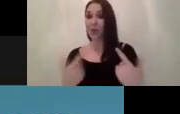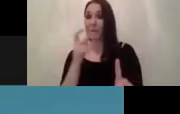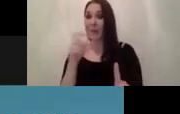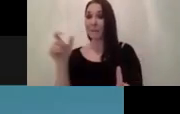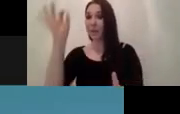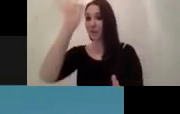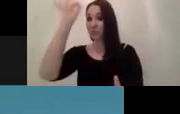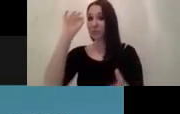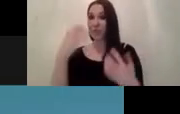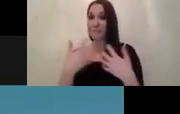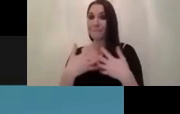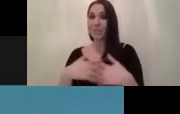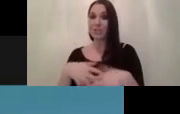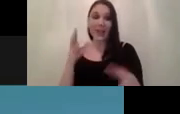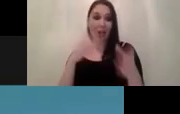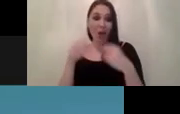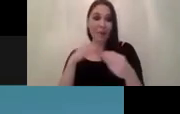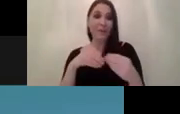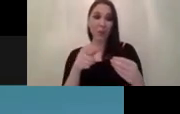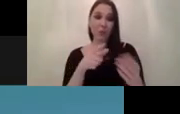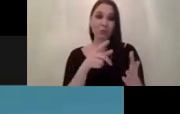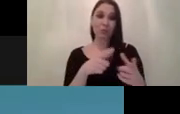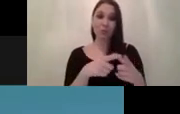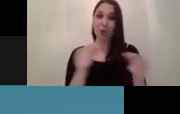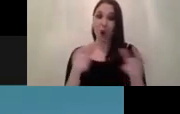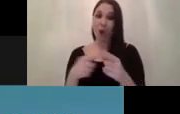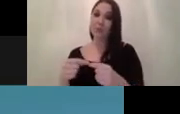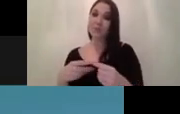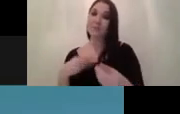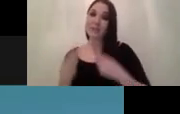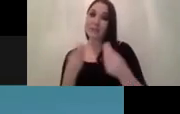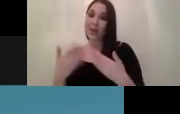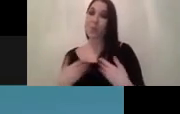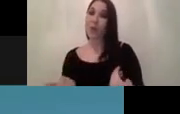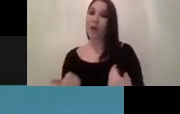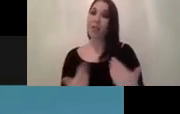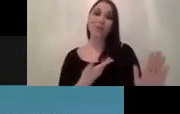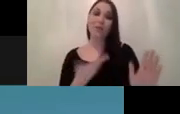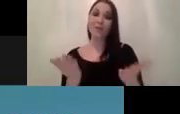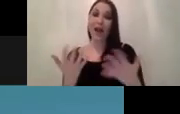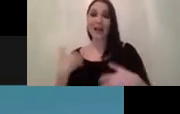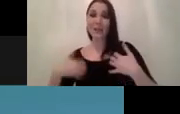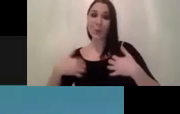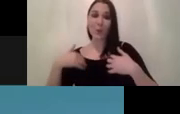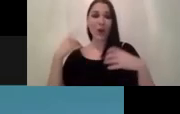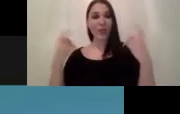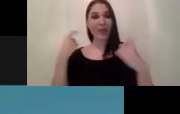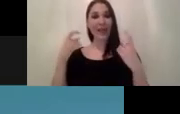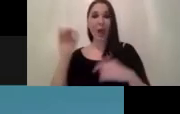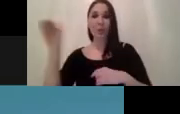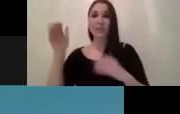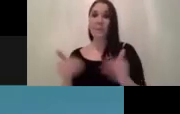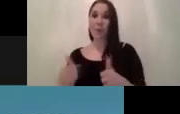but those cards really explain it well what you can do with machine learning and it just provides a stimulus to think outside of the box